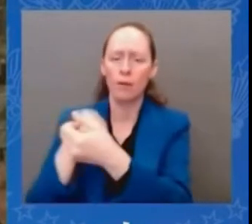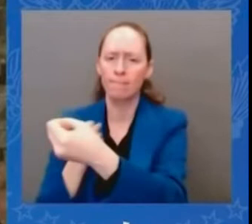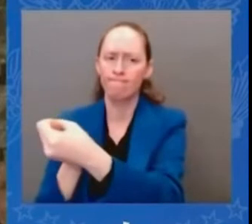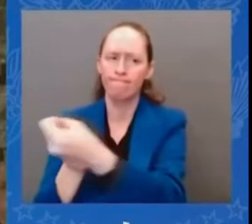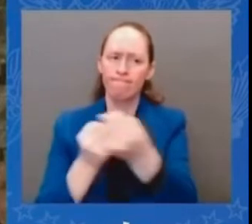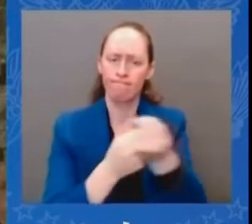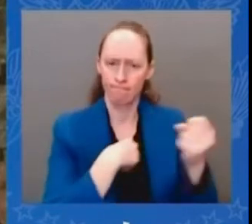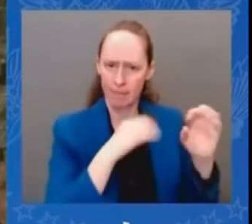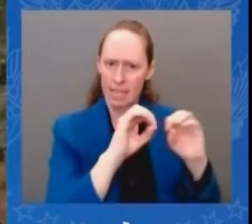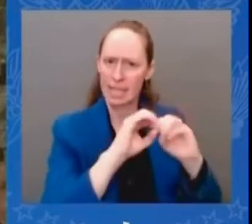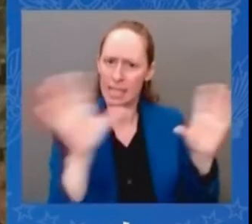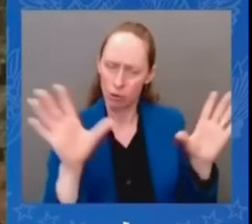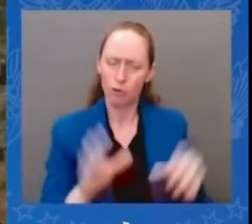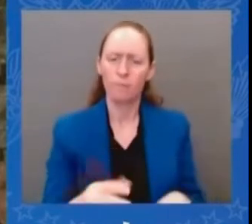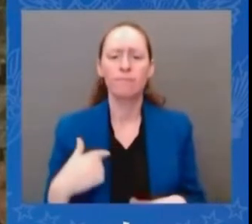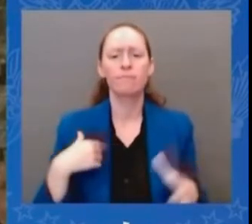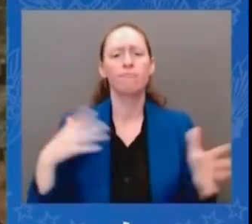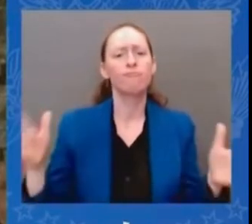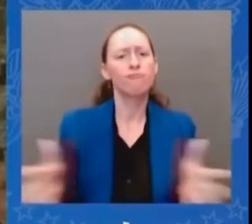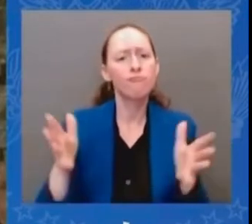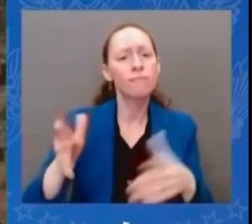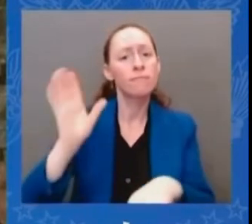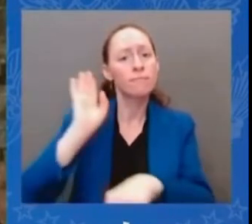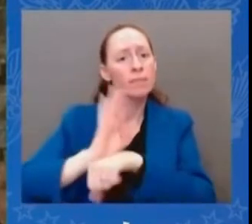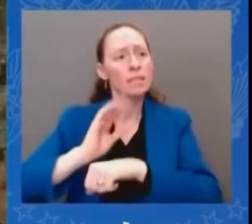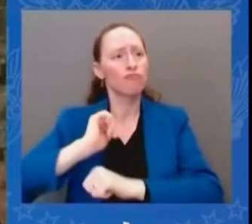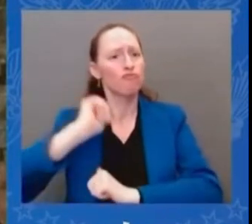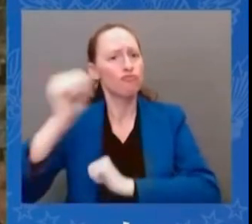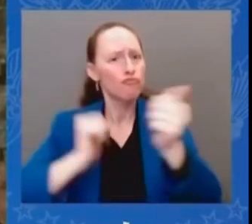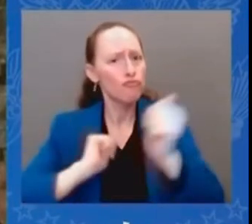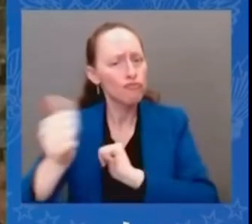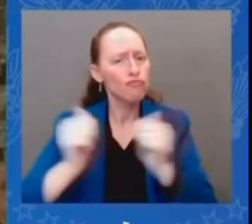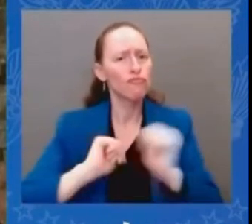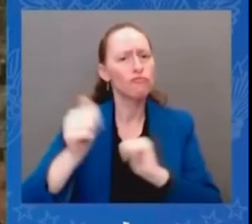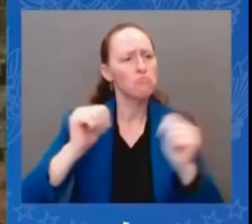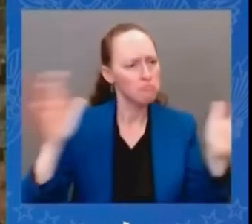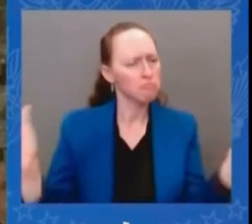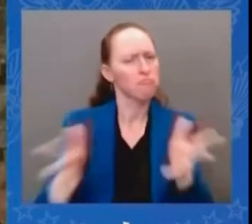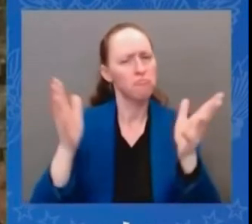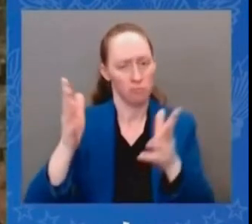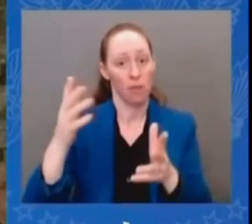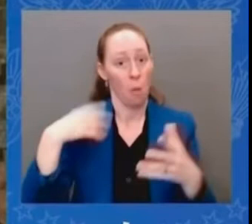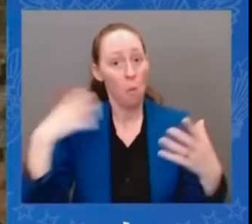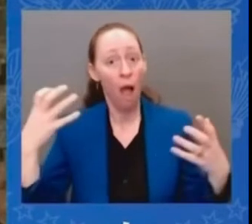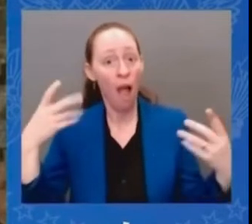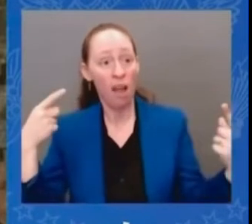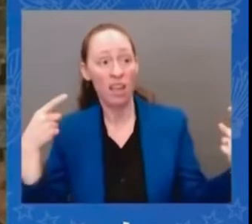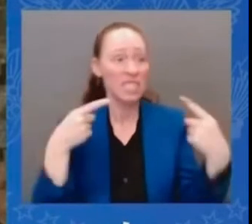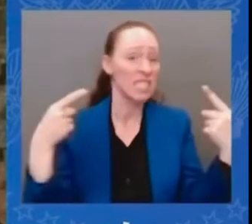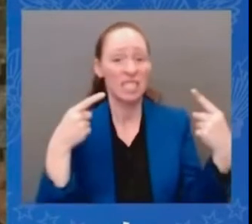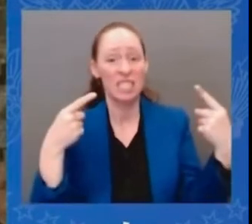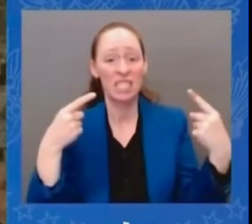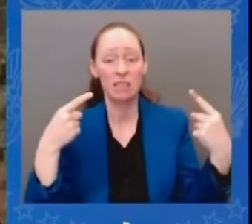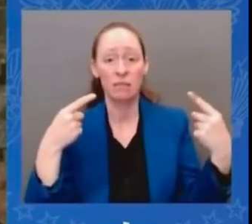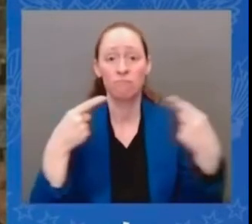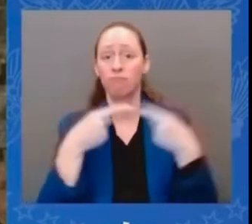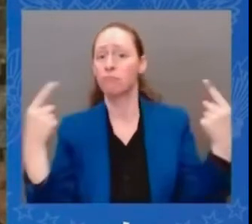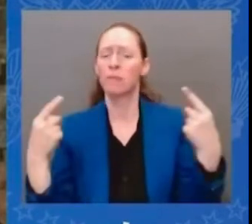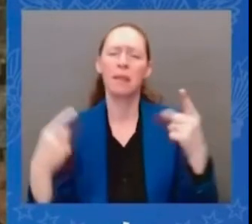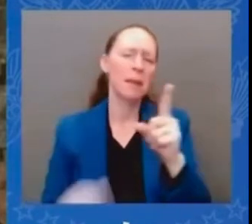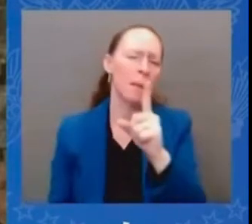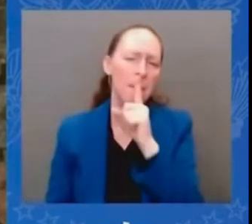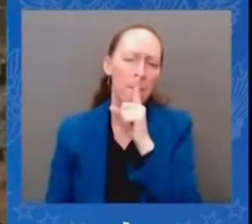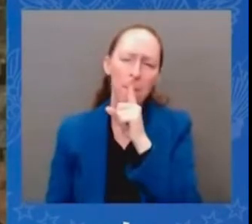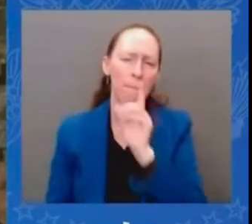responsibly and i want to make sure make sure that every country abides by the international rules of the road and we discussed